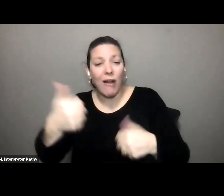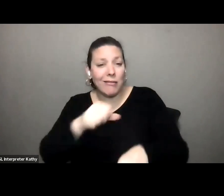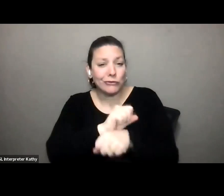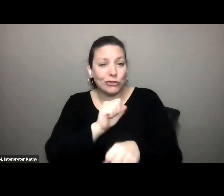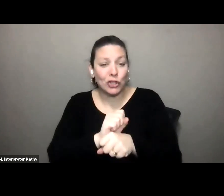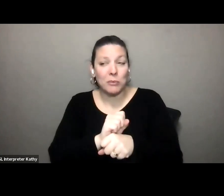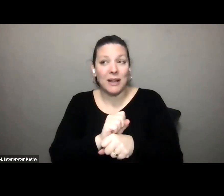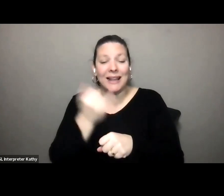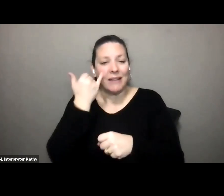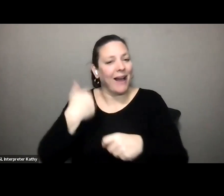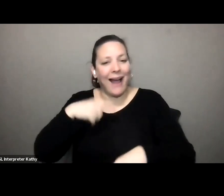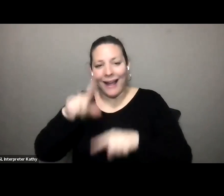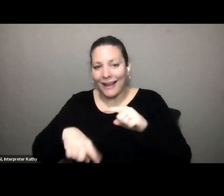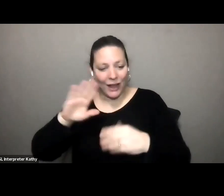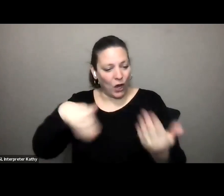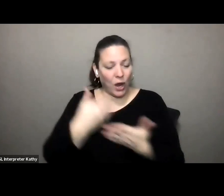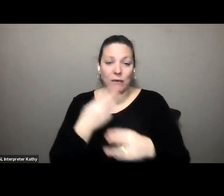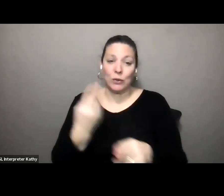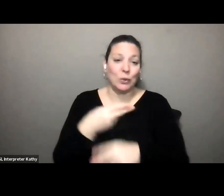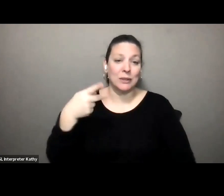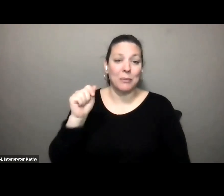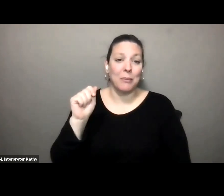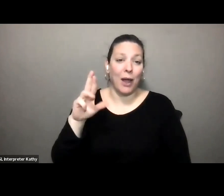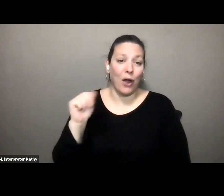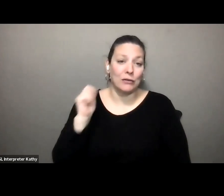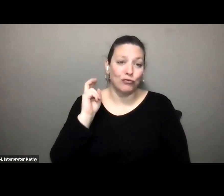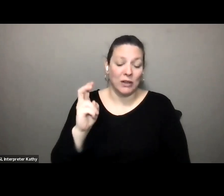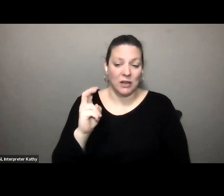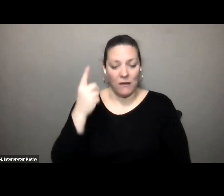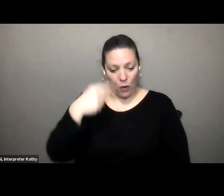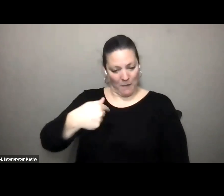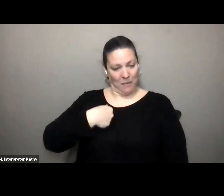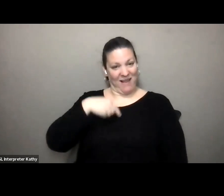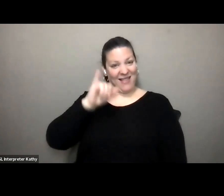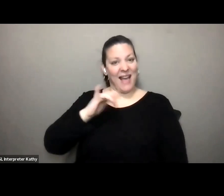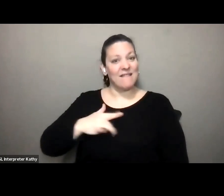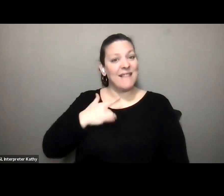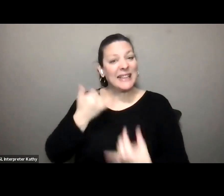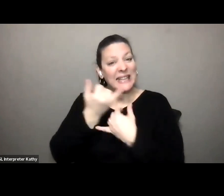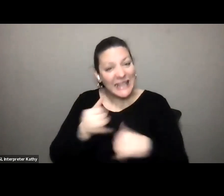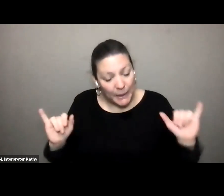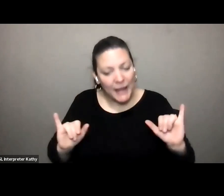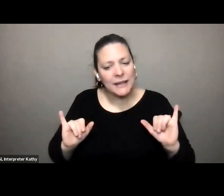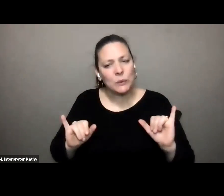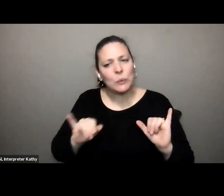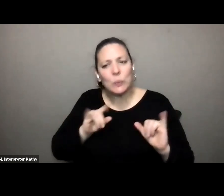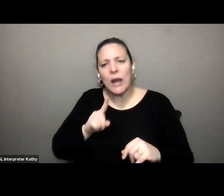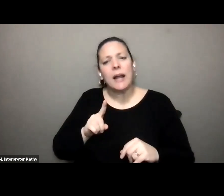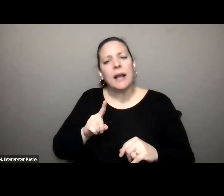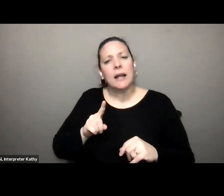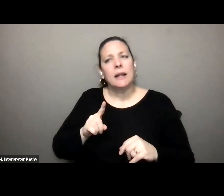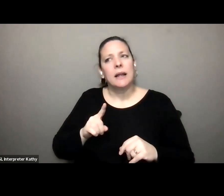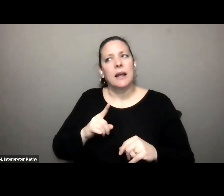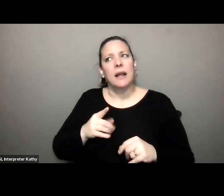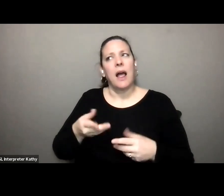can't get to using paratransit having that sense of independence and freedom gives me more